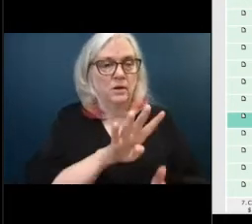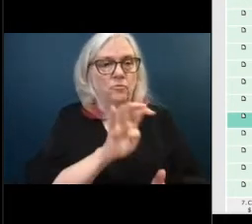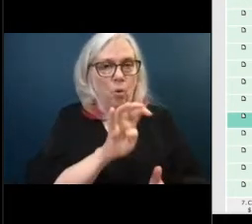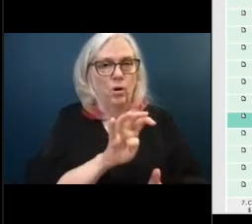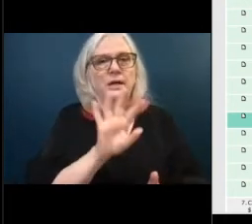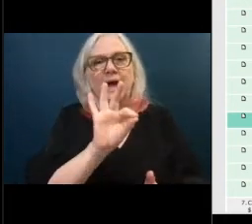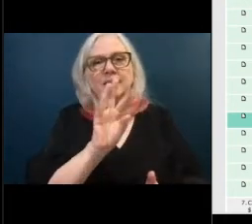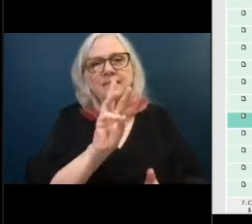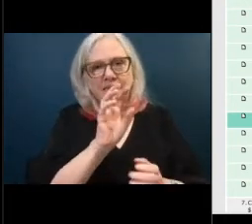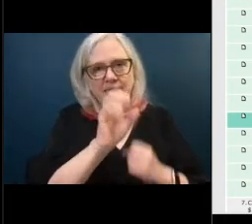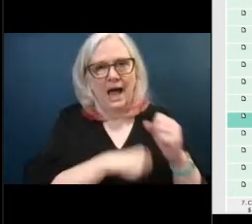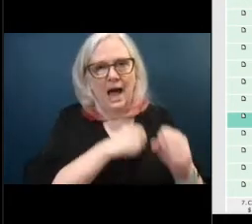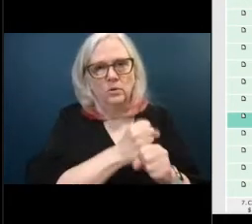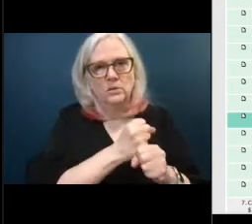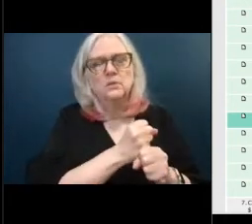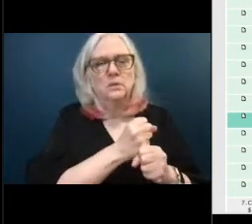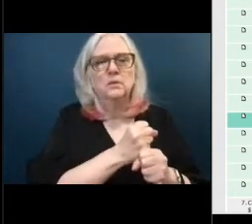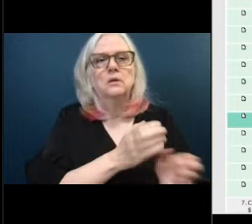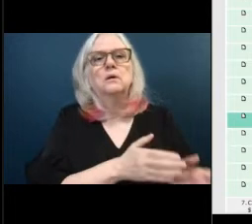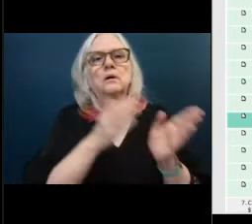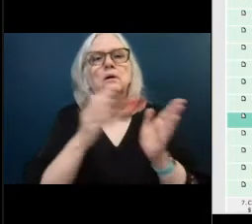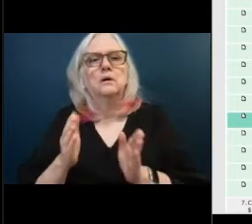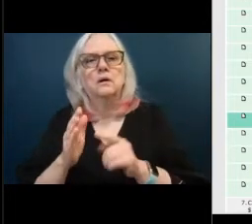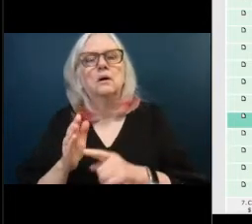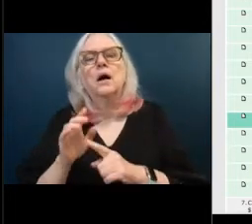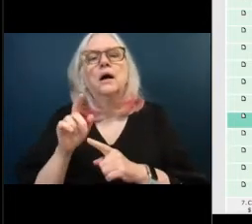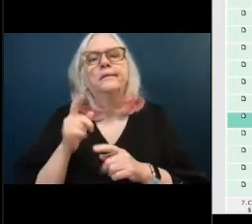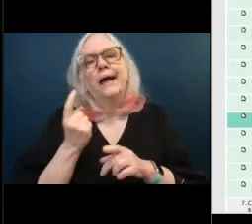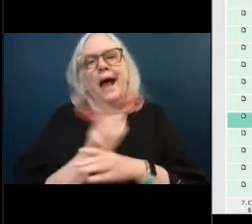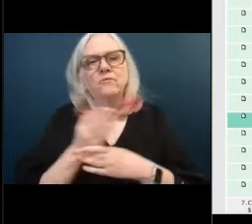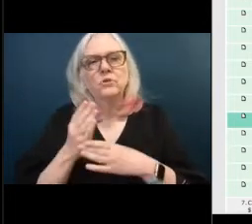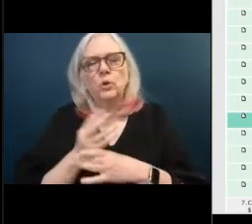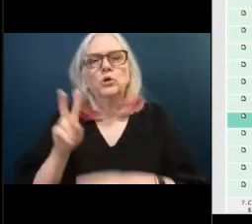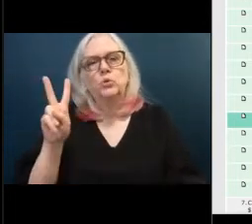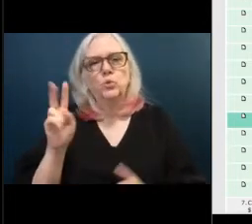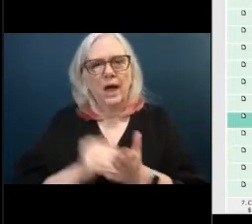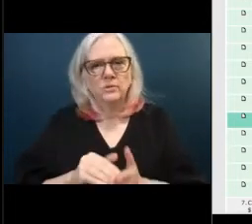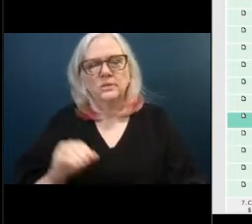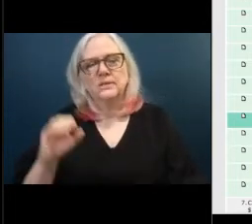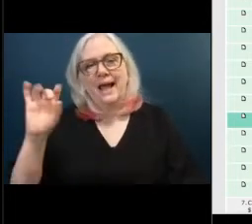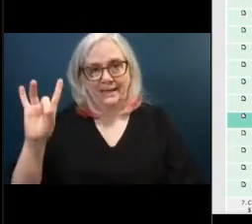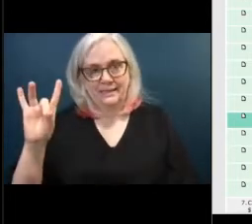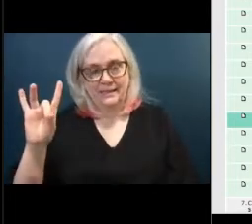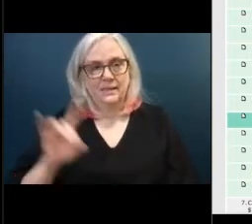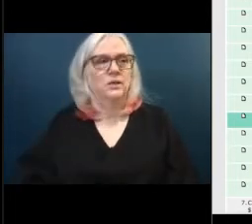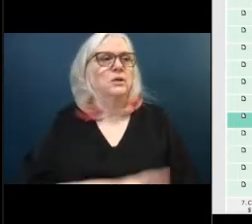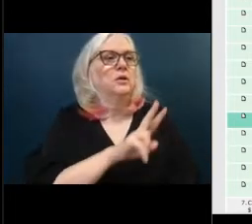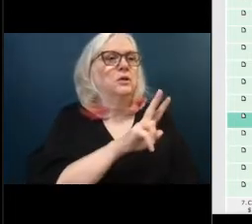the average worker that works 40 hours a week works 2080 we go from 2496 to